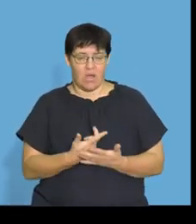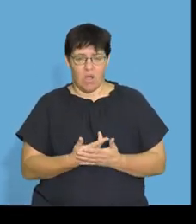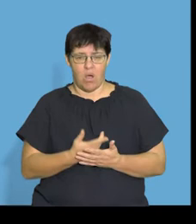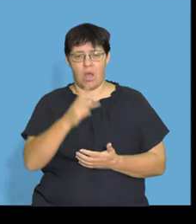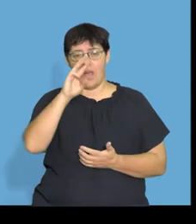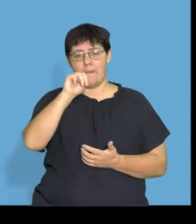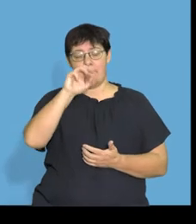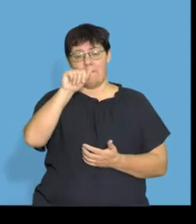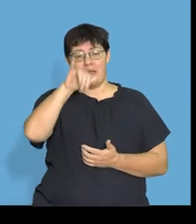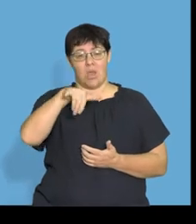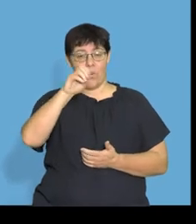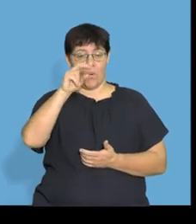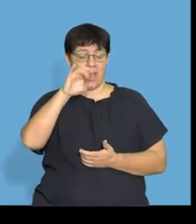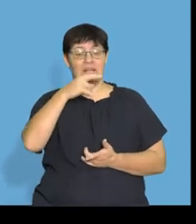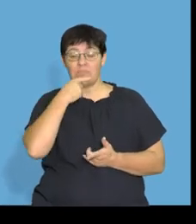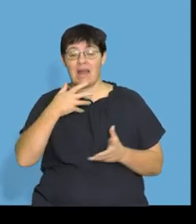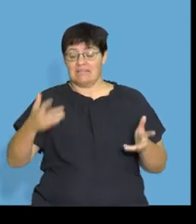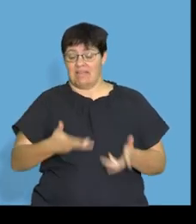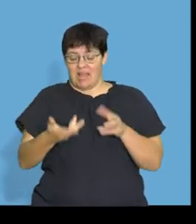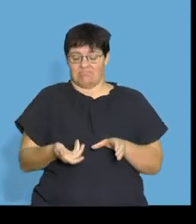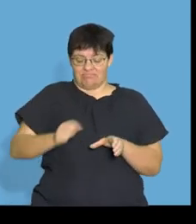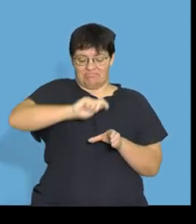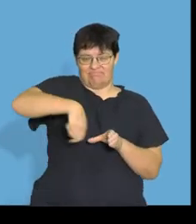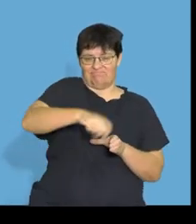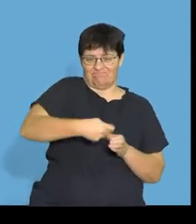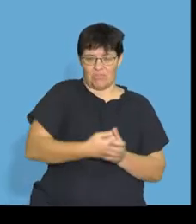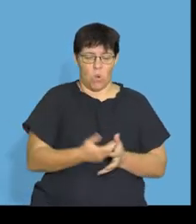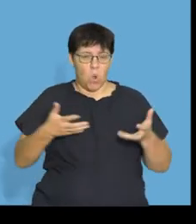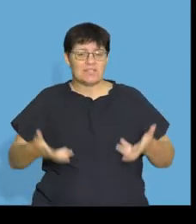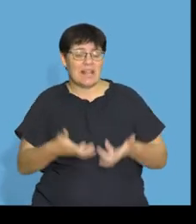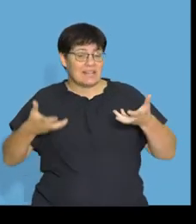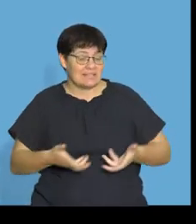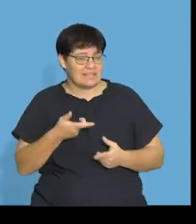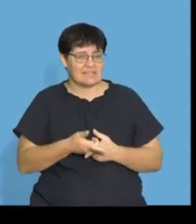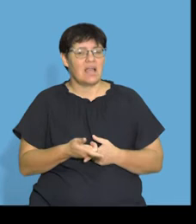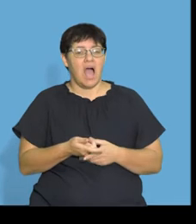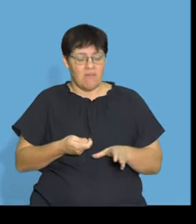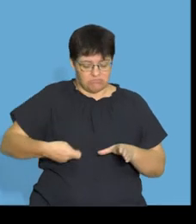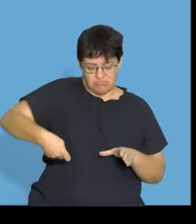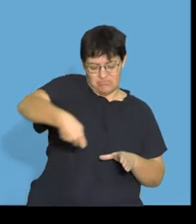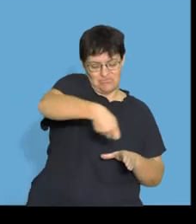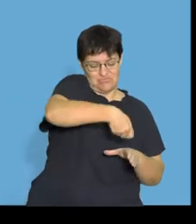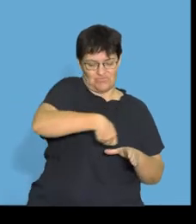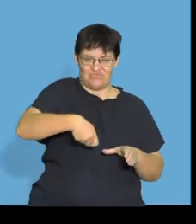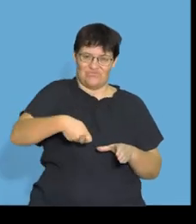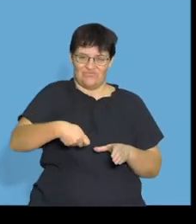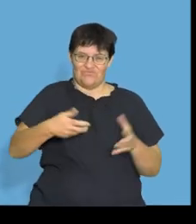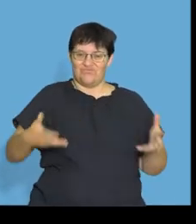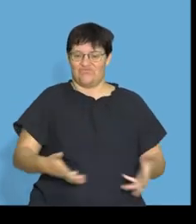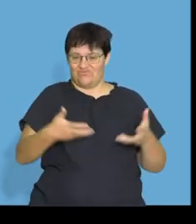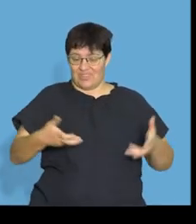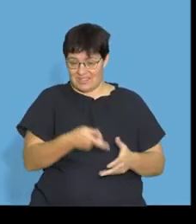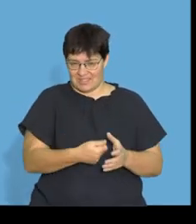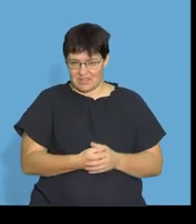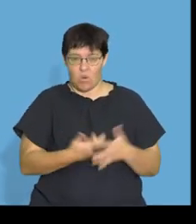that you might like to have in your salad. Or if you have a salad, you put salad dressing on it. Some of you